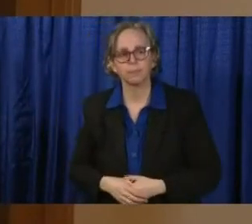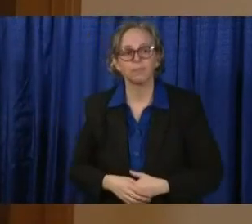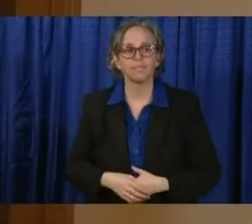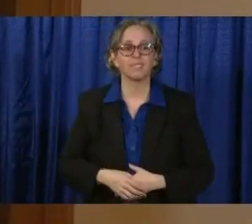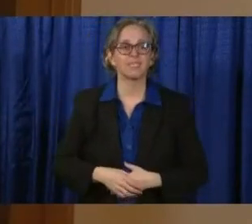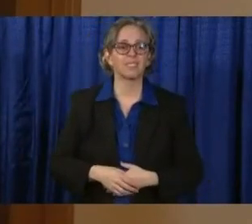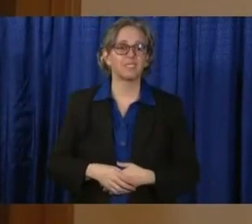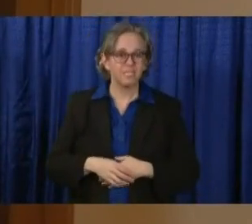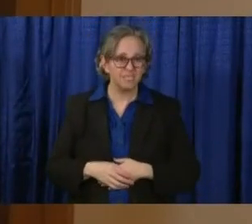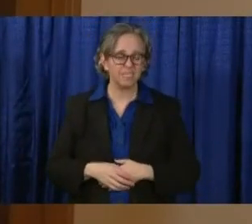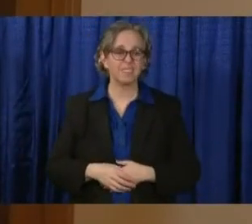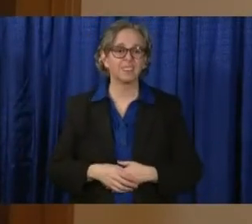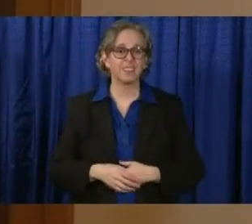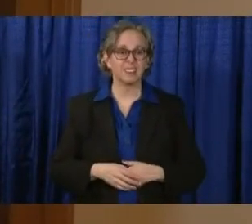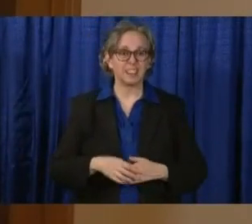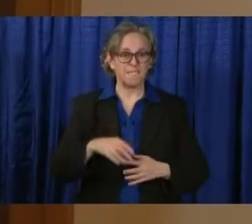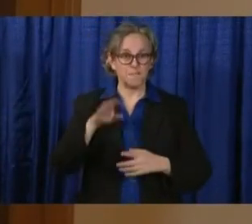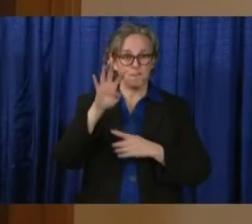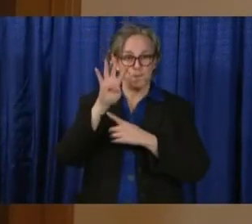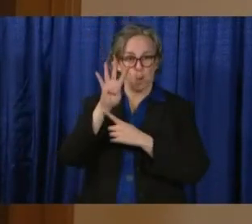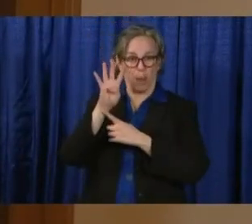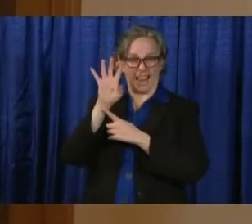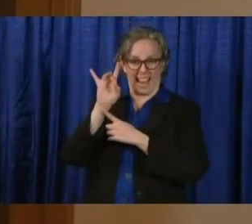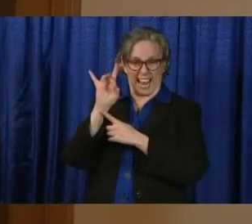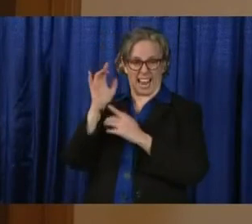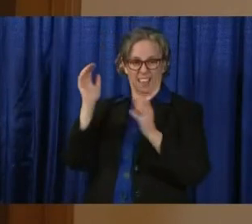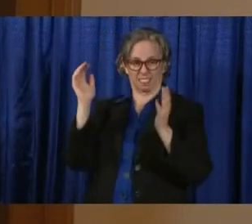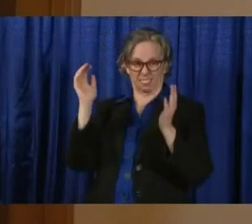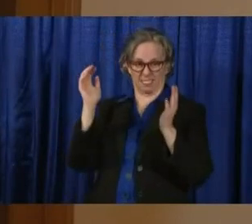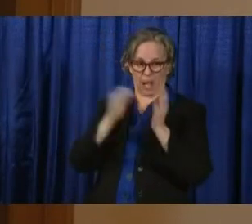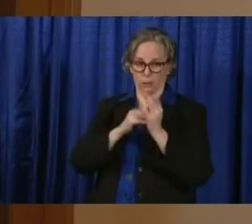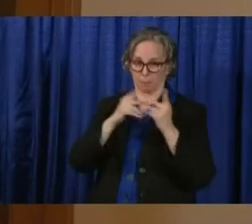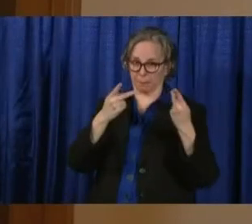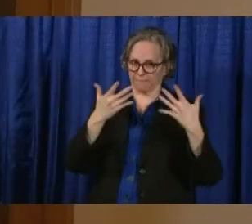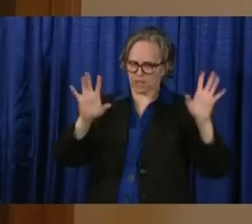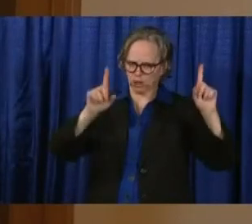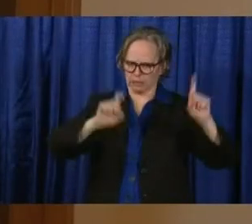48,000 tests have been run in Ohio. Next slide, please.